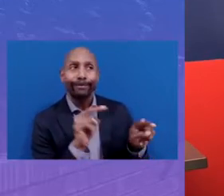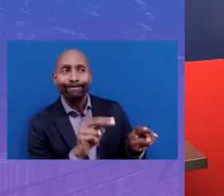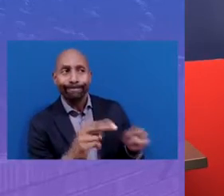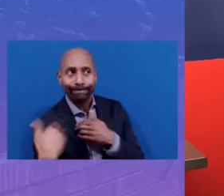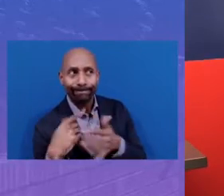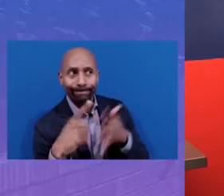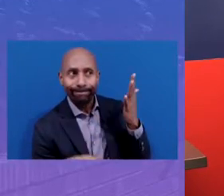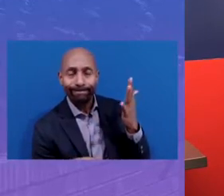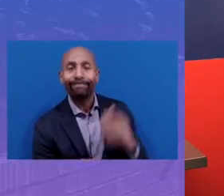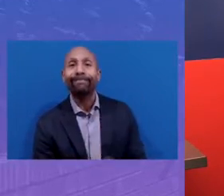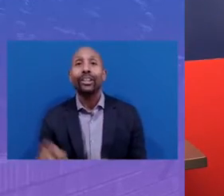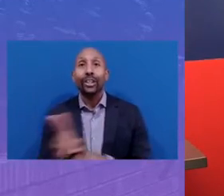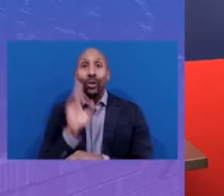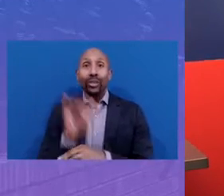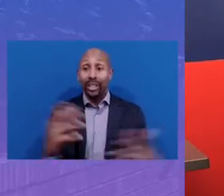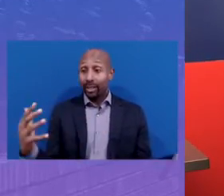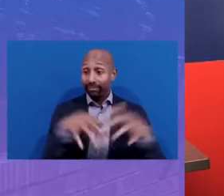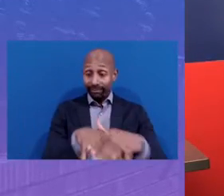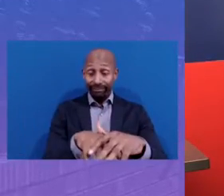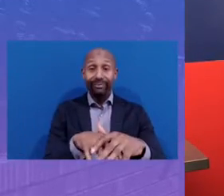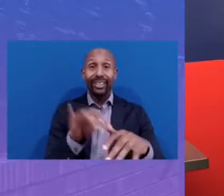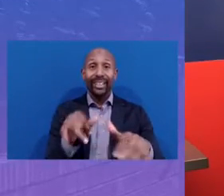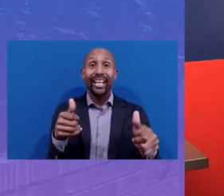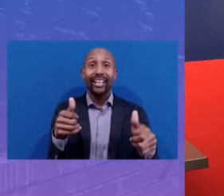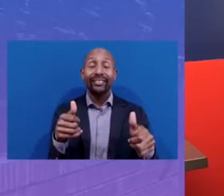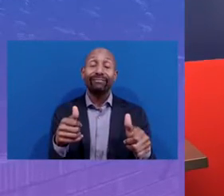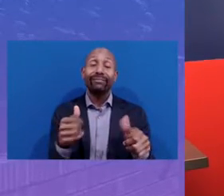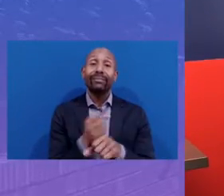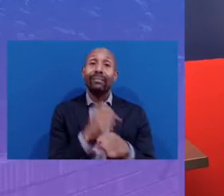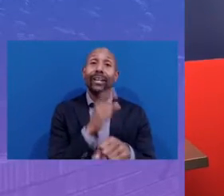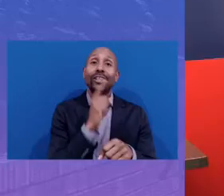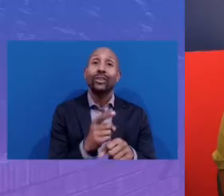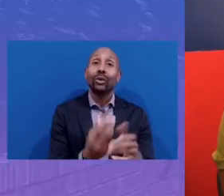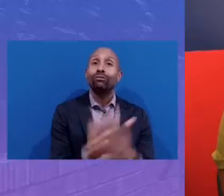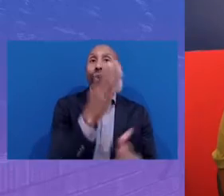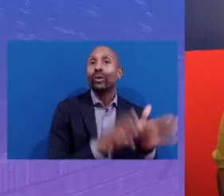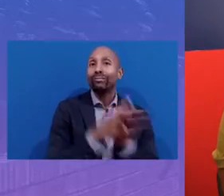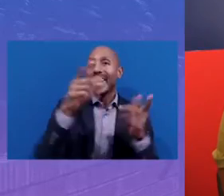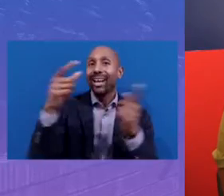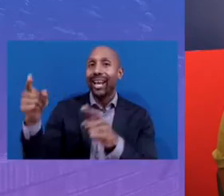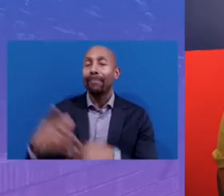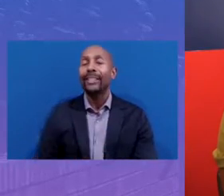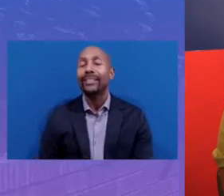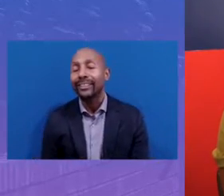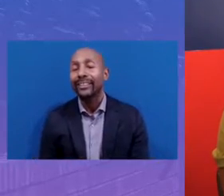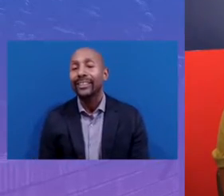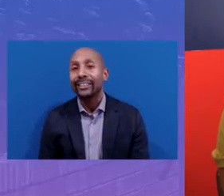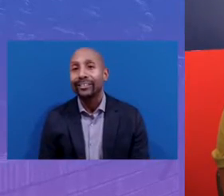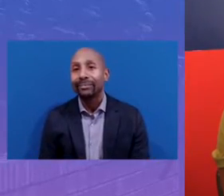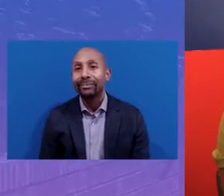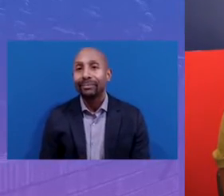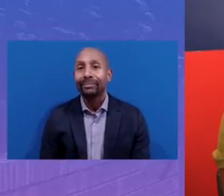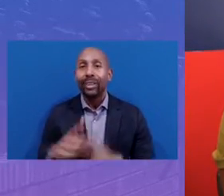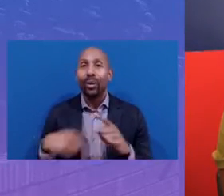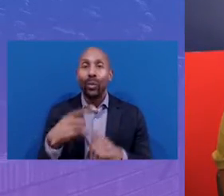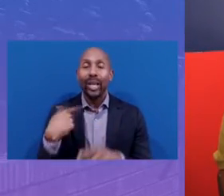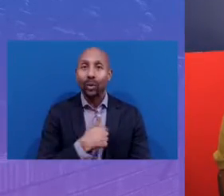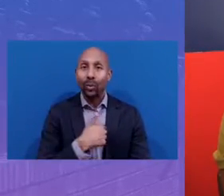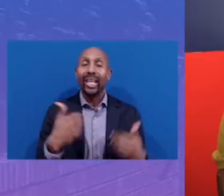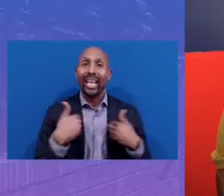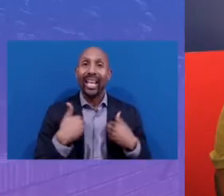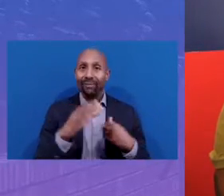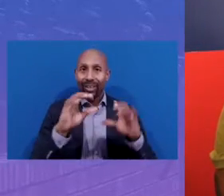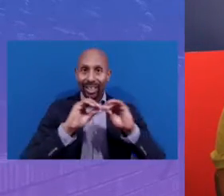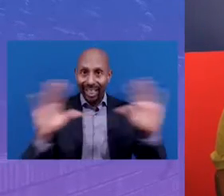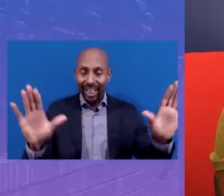and the accountability that allows the growth to take place. And so, through that clear line of